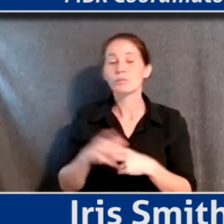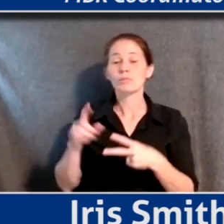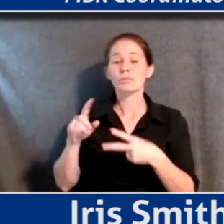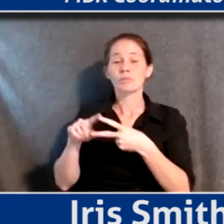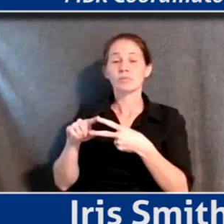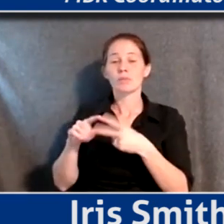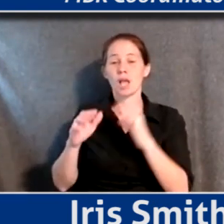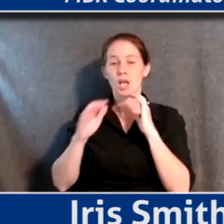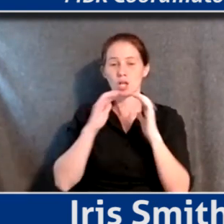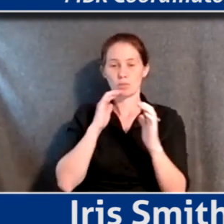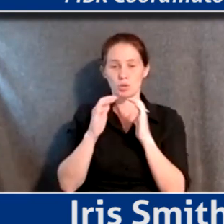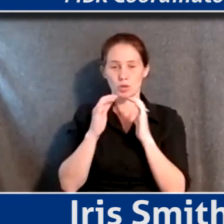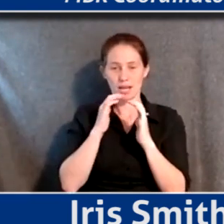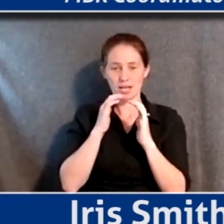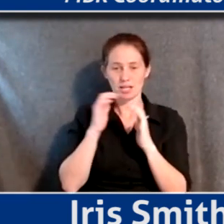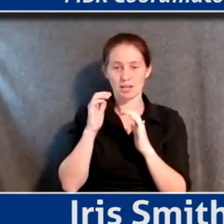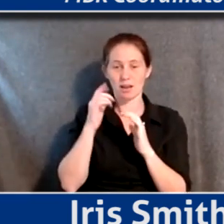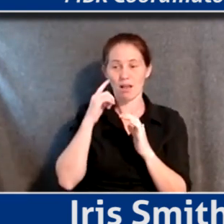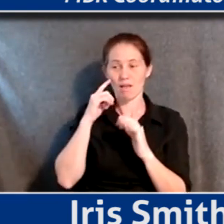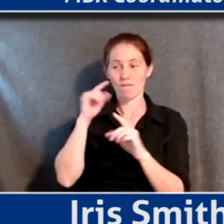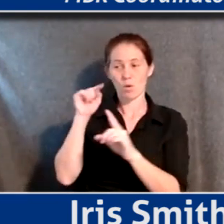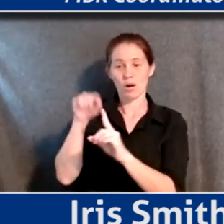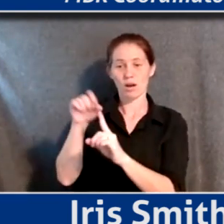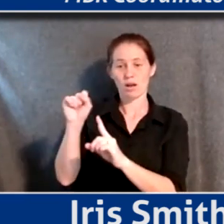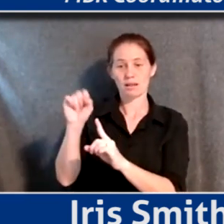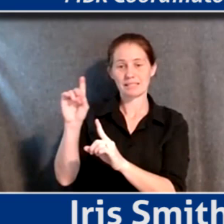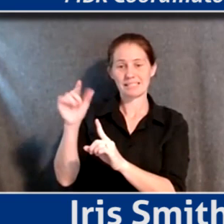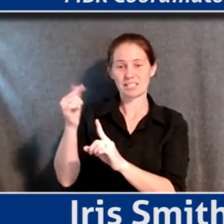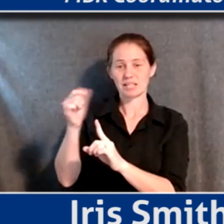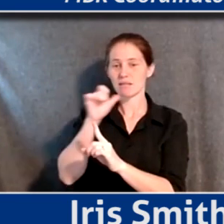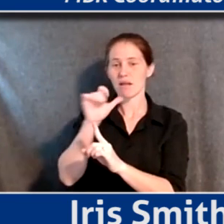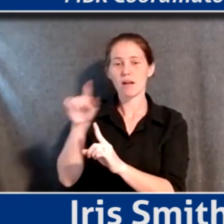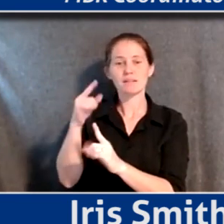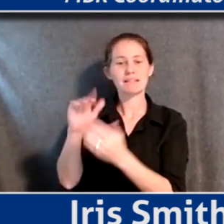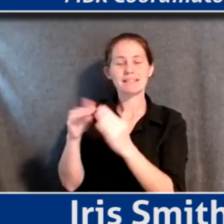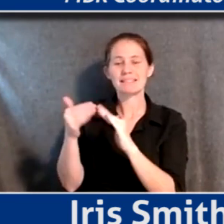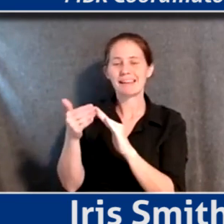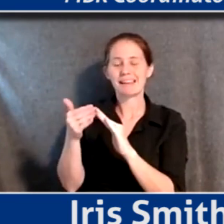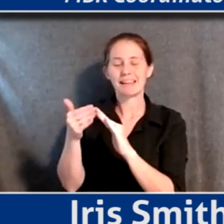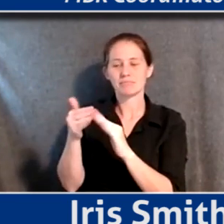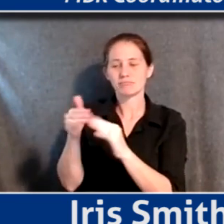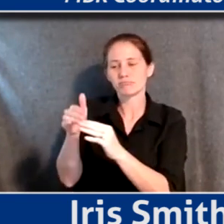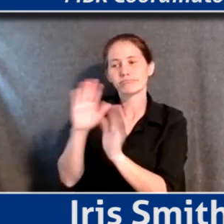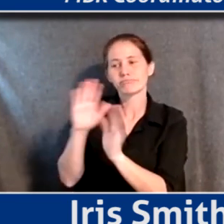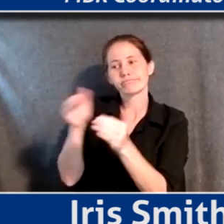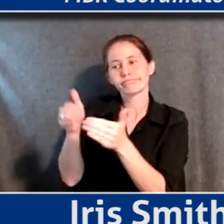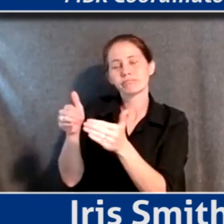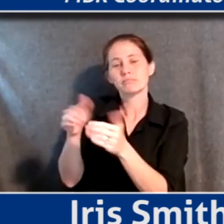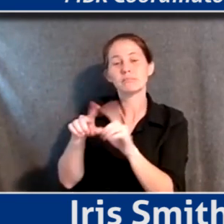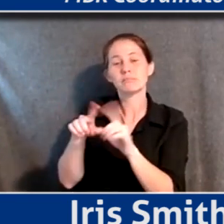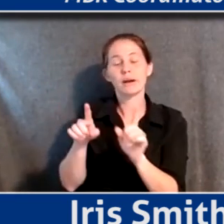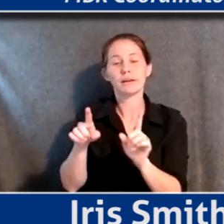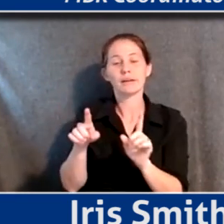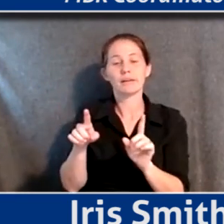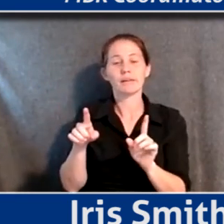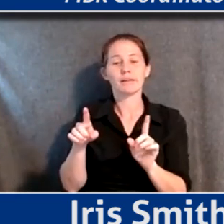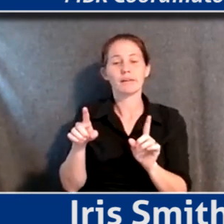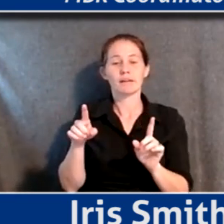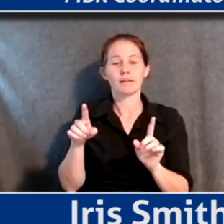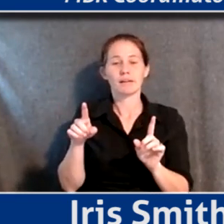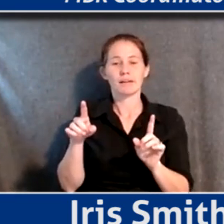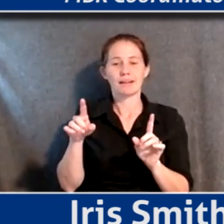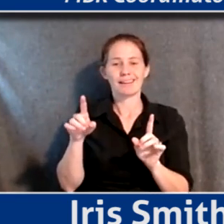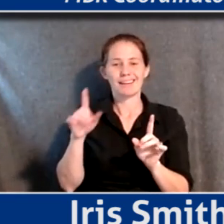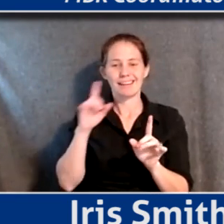communications of the SDGs, that it's not just a city thing, but it is adopted